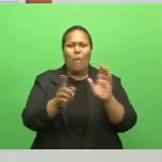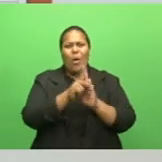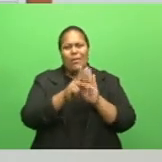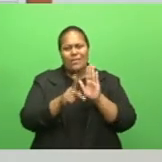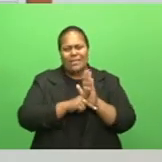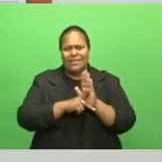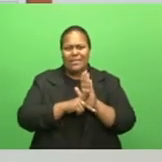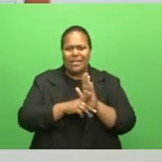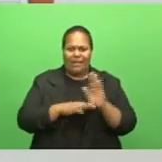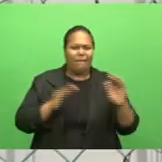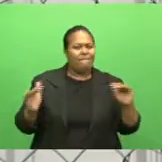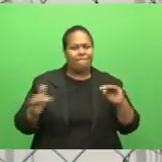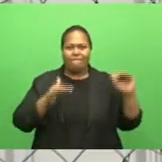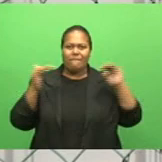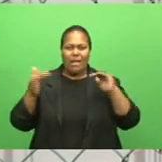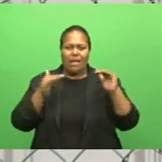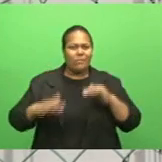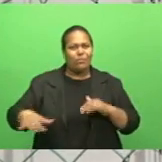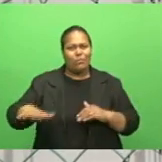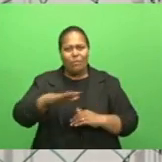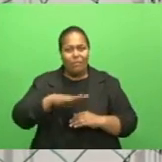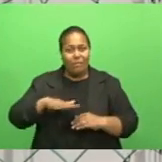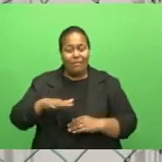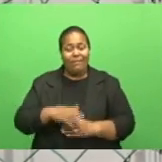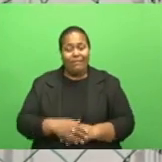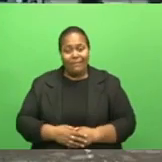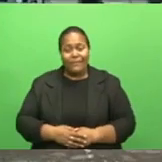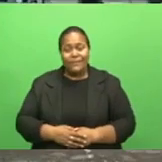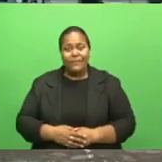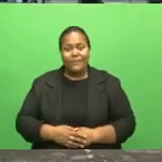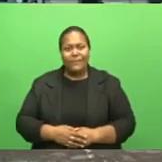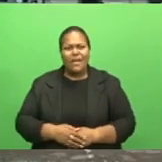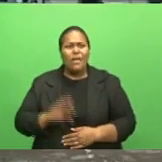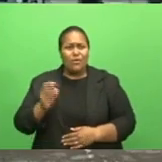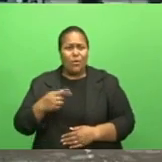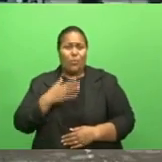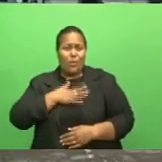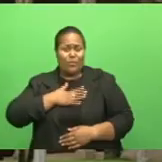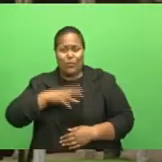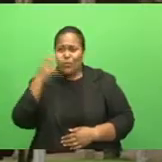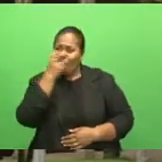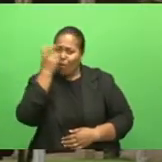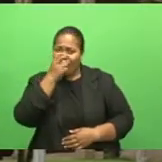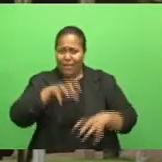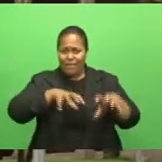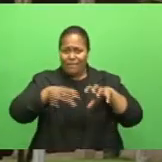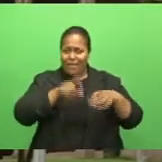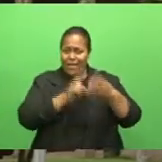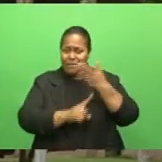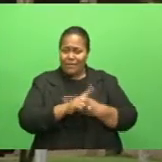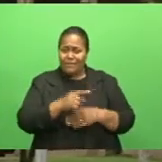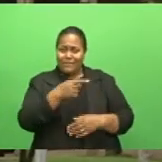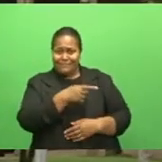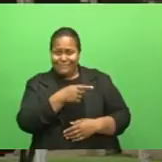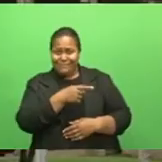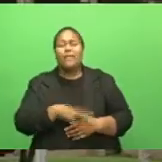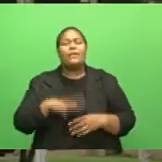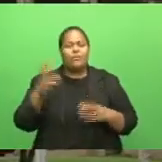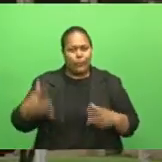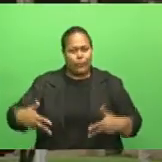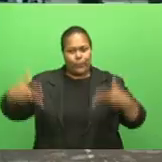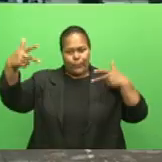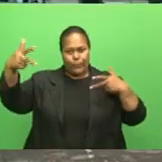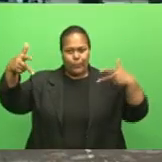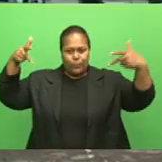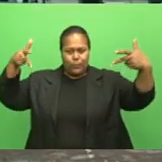in a fair manner. Meanwhile, in an effort to monitor activities at the estates, CCTV cameras will be installed and the live